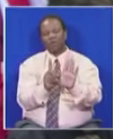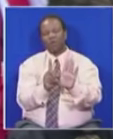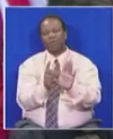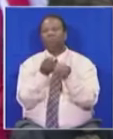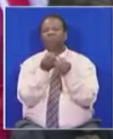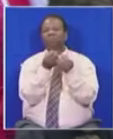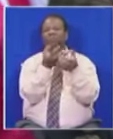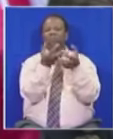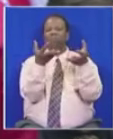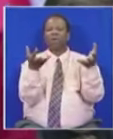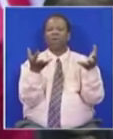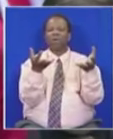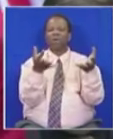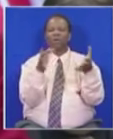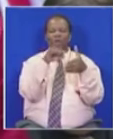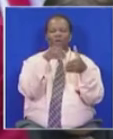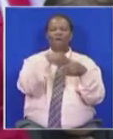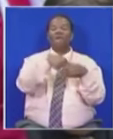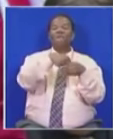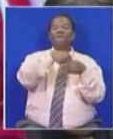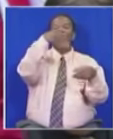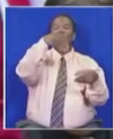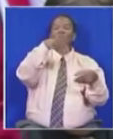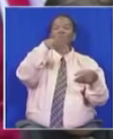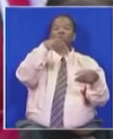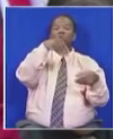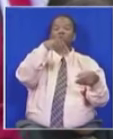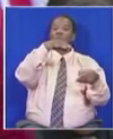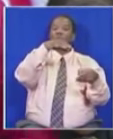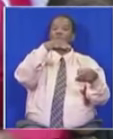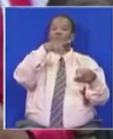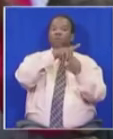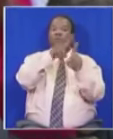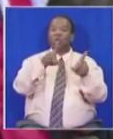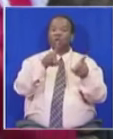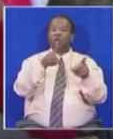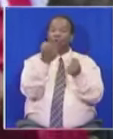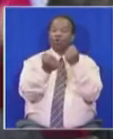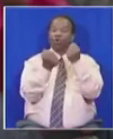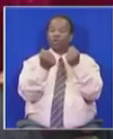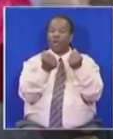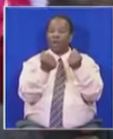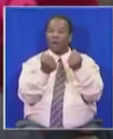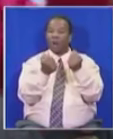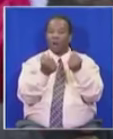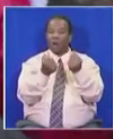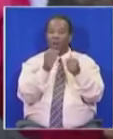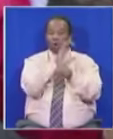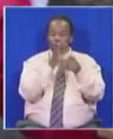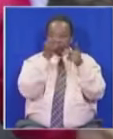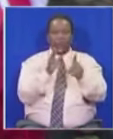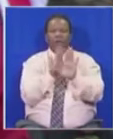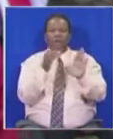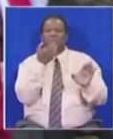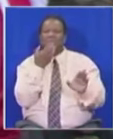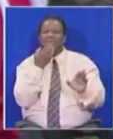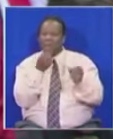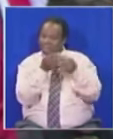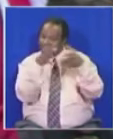majority voted against the Constitutional Court decision, it doesn't make the majority right.